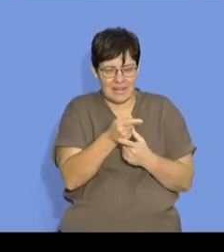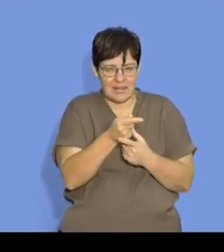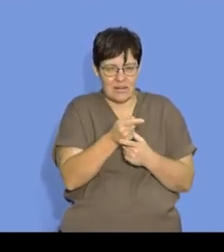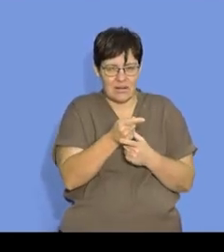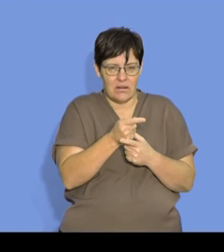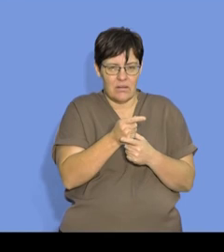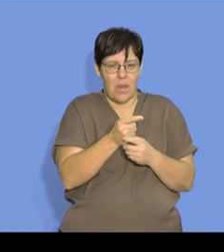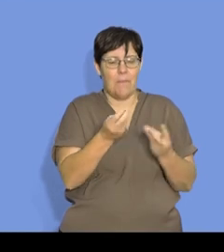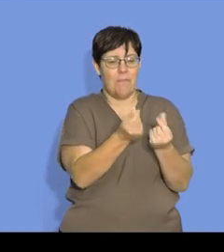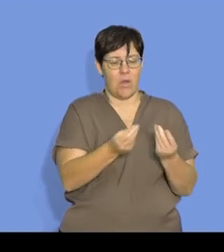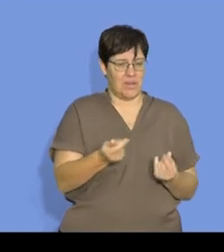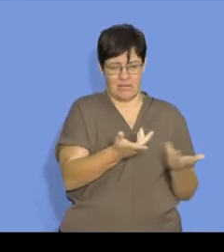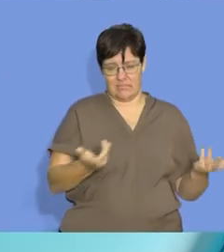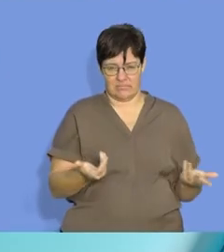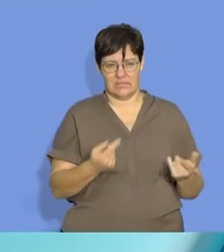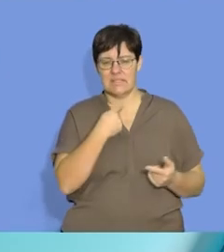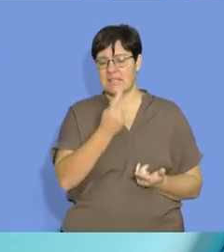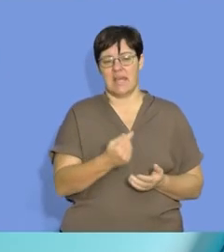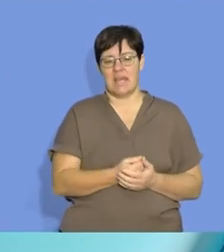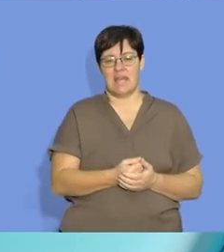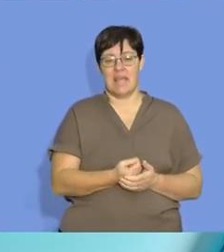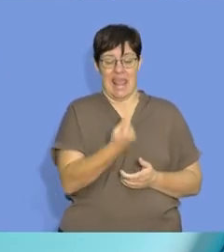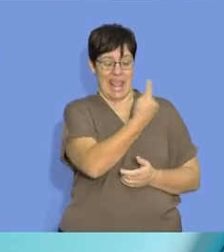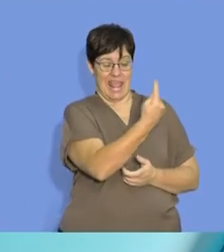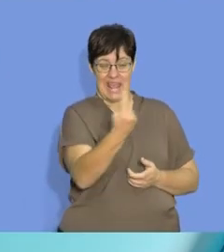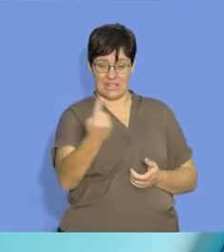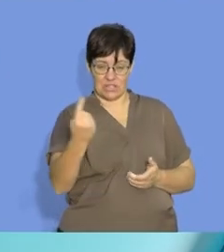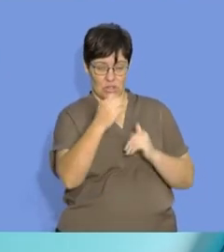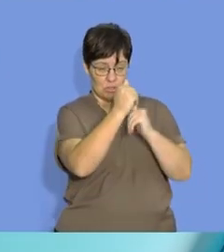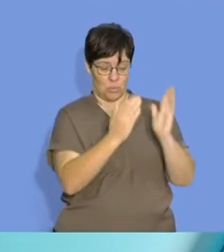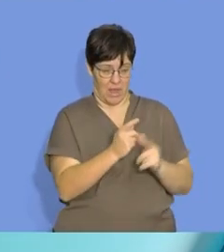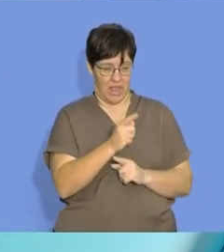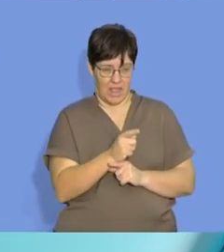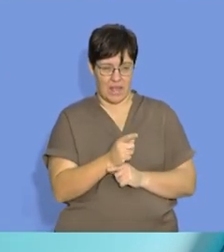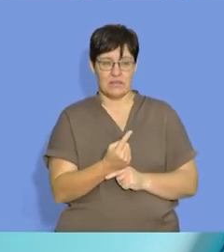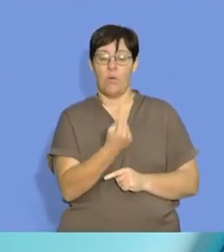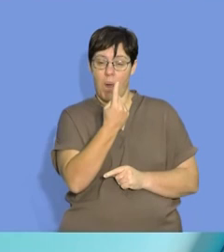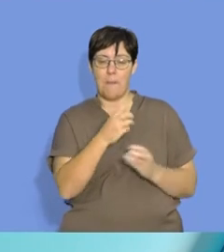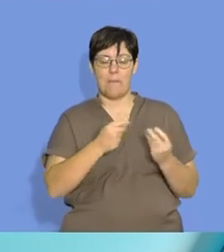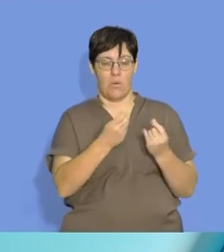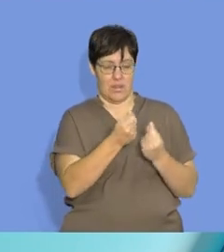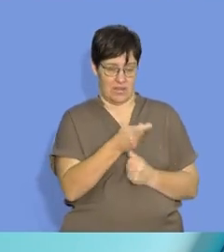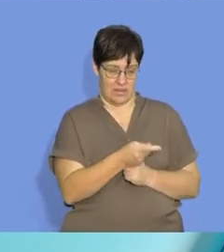you make it into powder form, let's say every one of the small squares is a